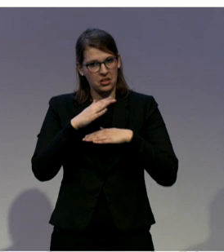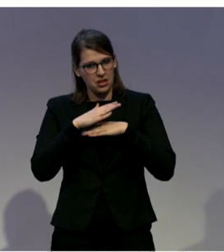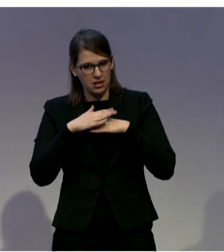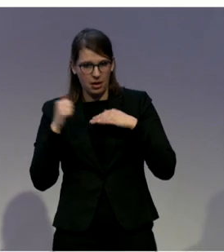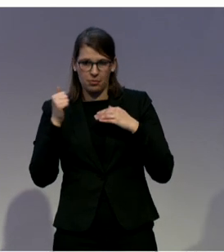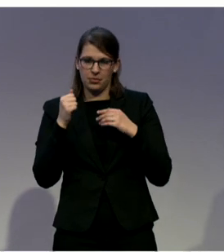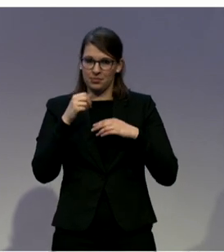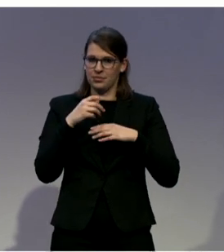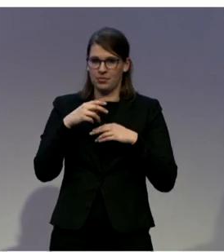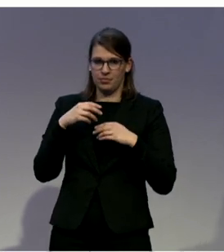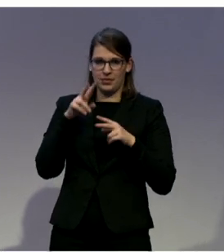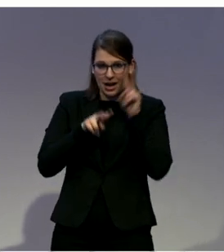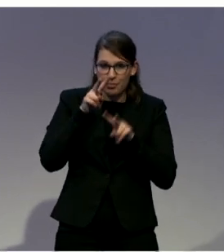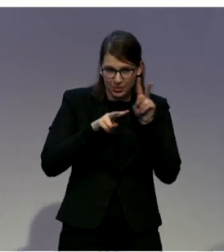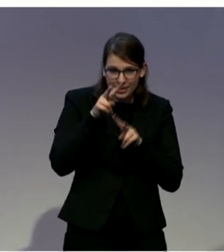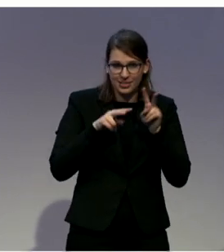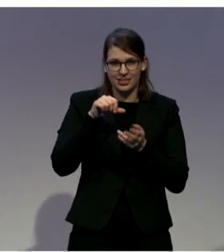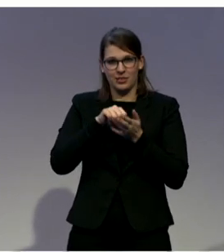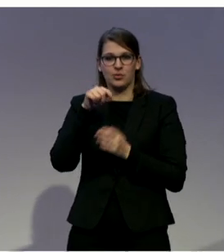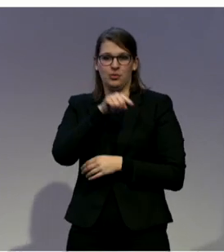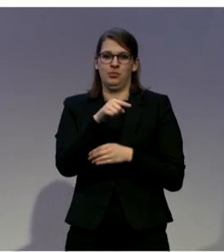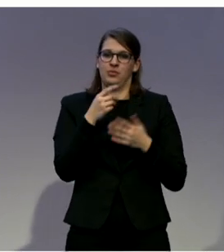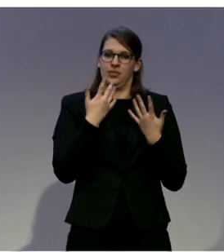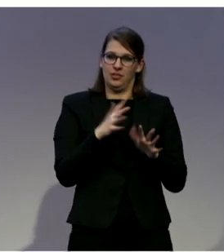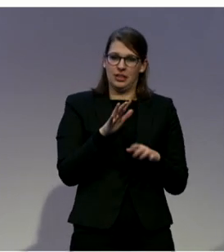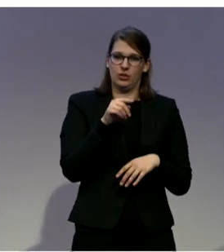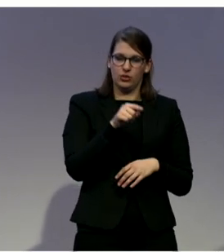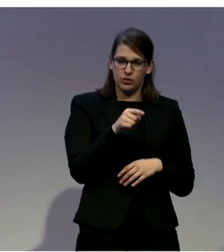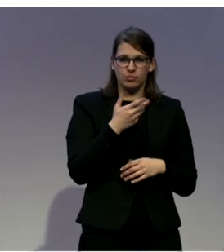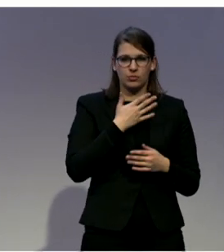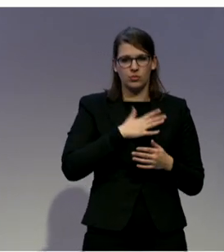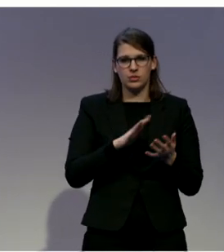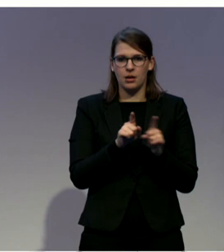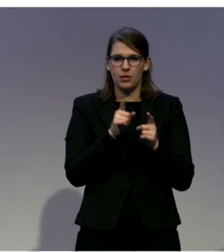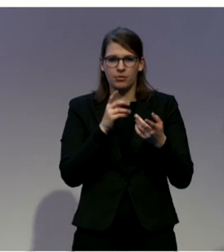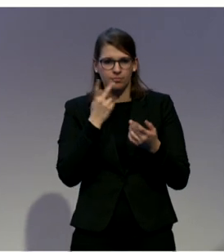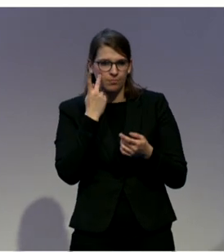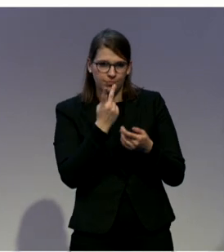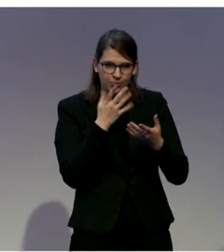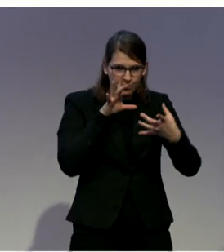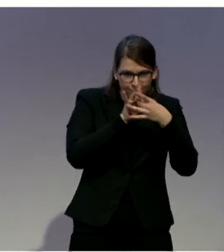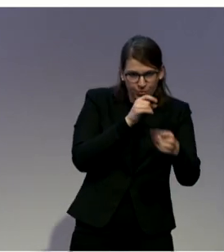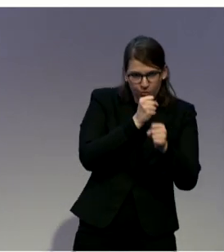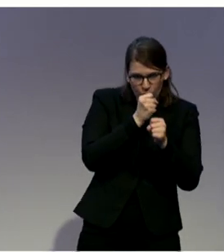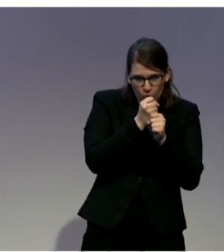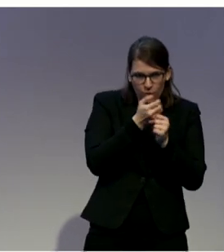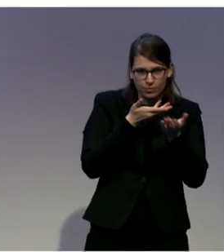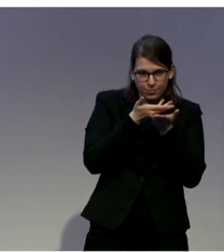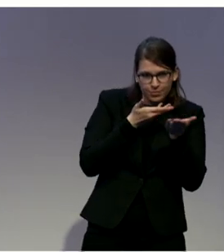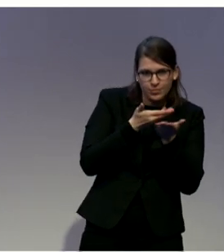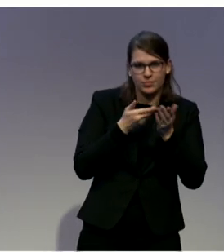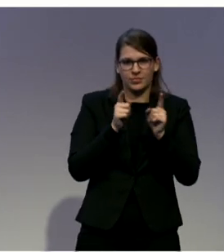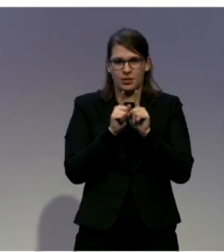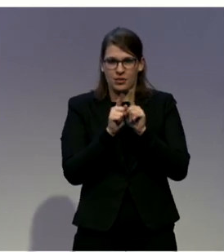supported housing in community with Combat Center Zagreb. And our beneficiaries